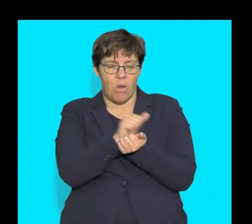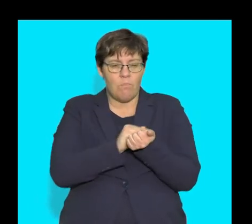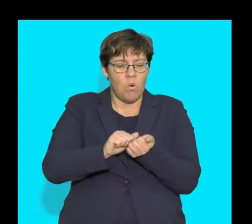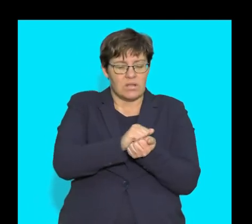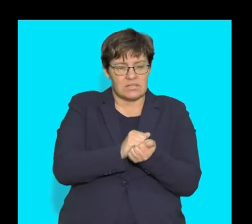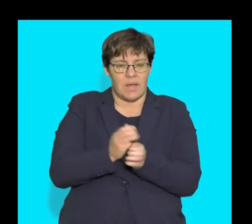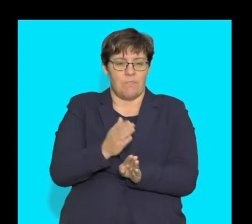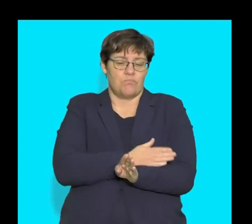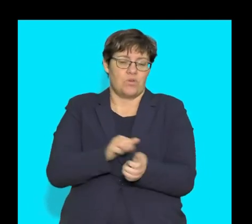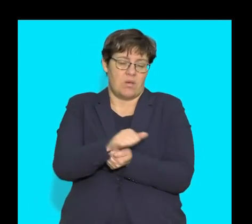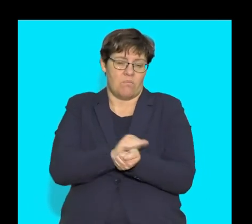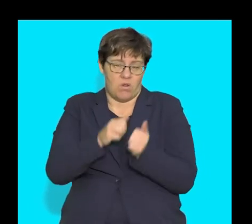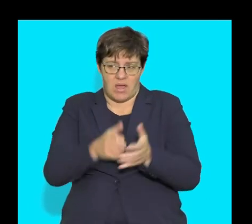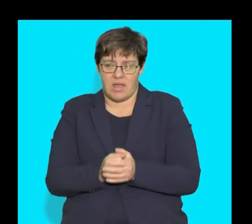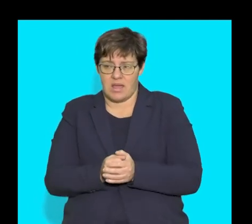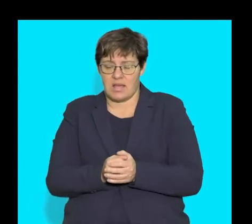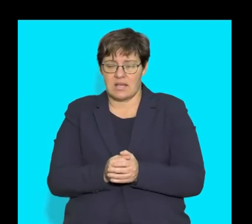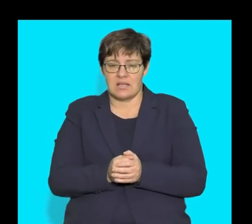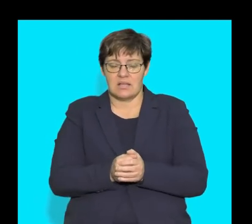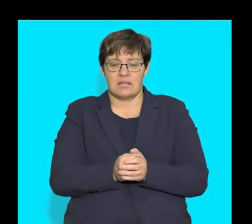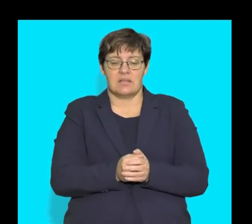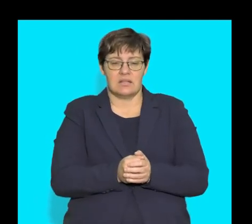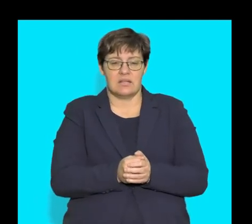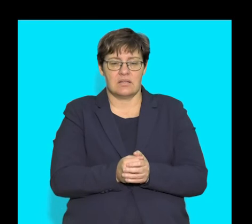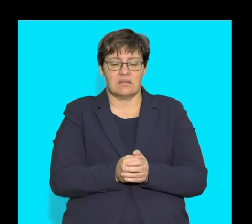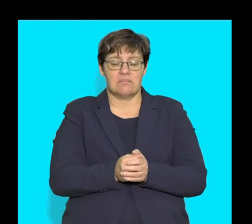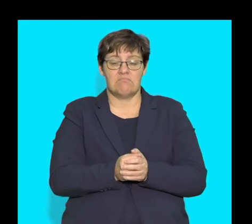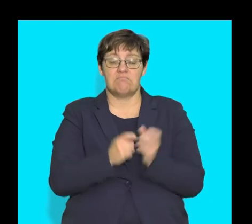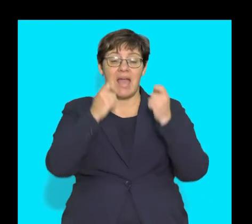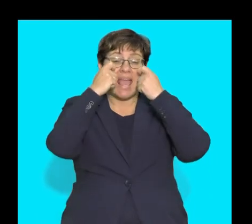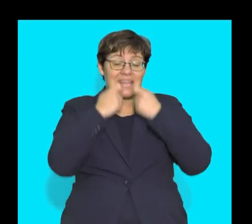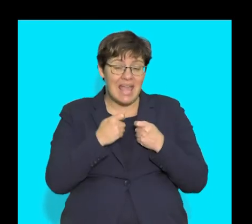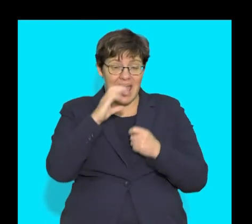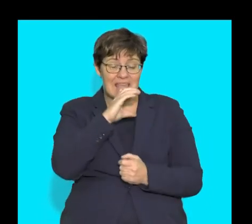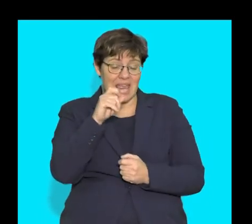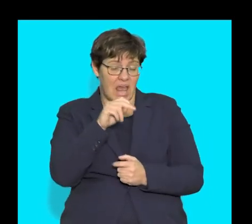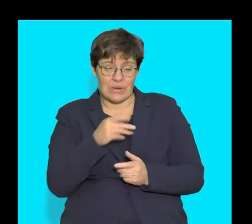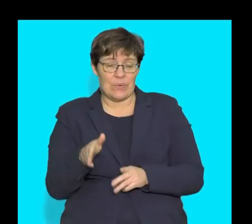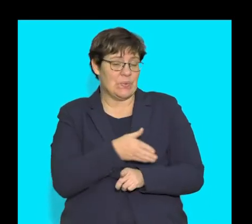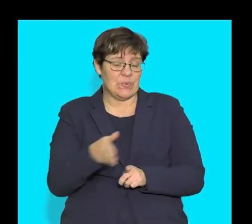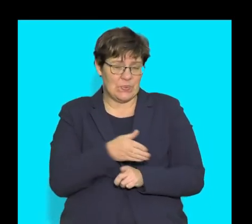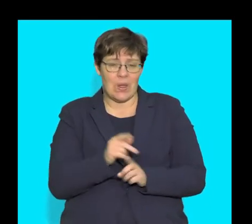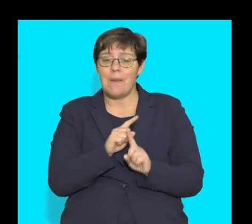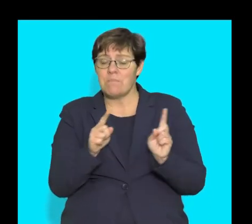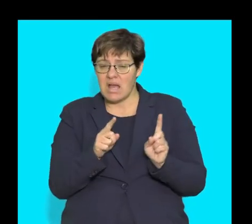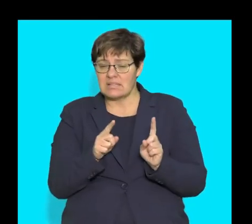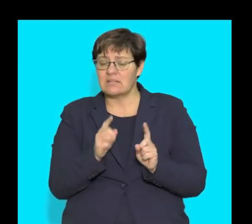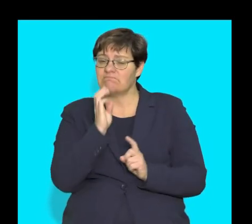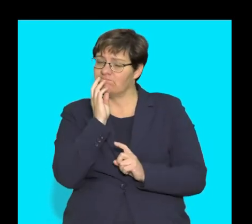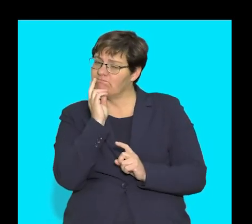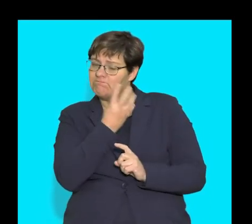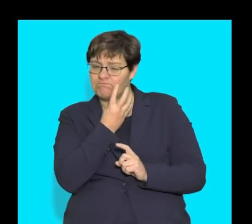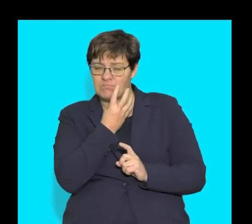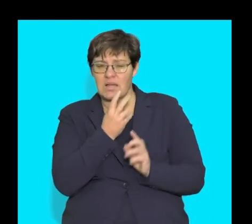flattened molars and premolars. we see the absence of canines, so we see the absence of canines,